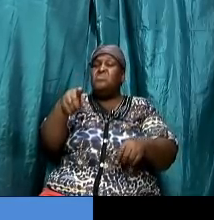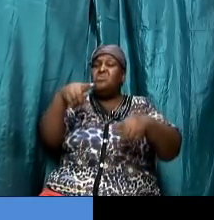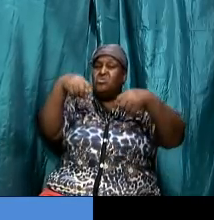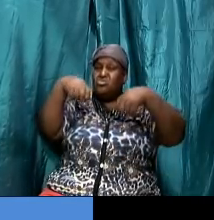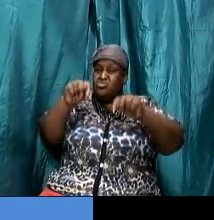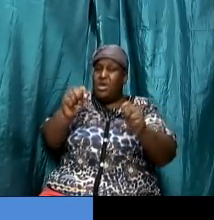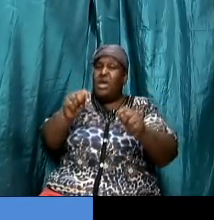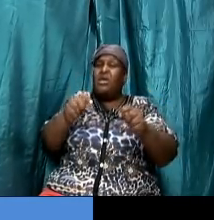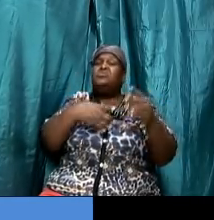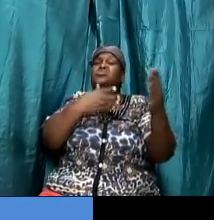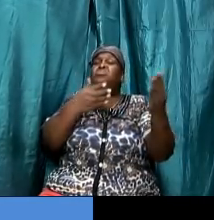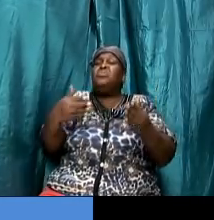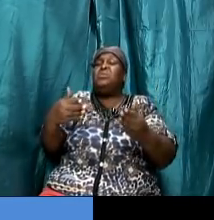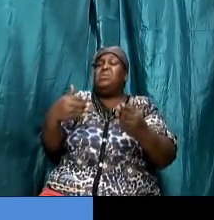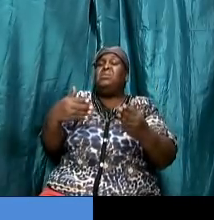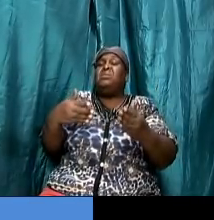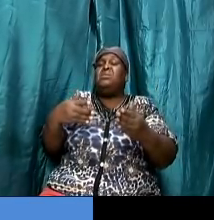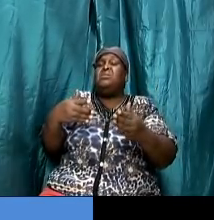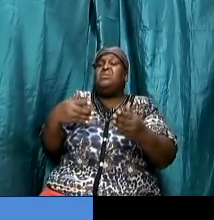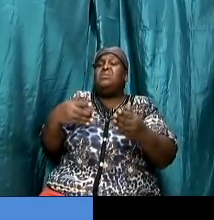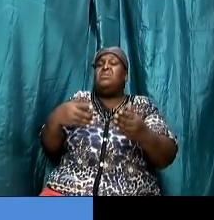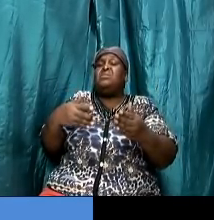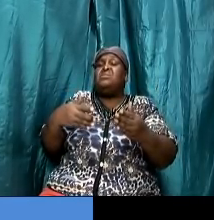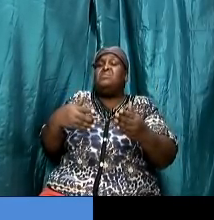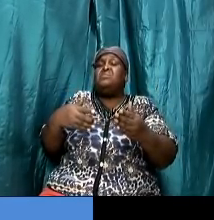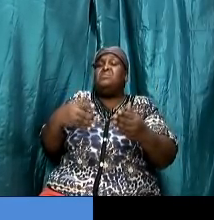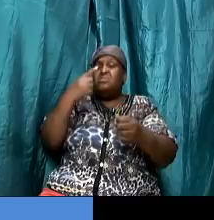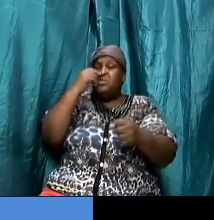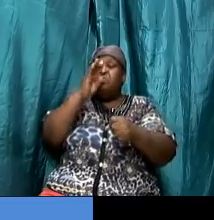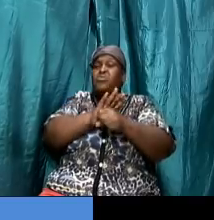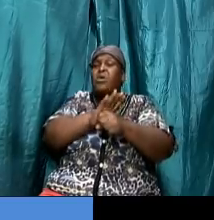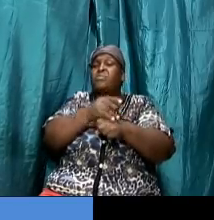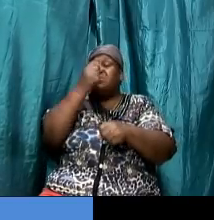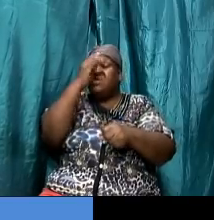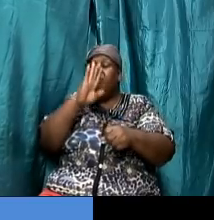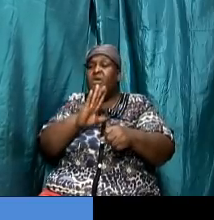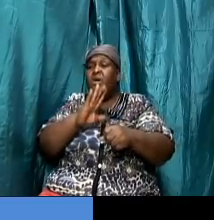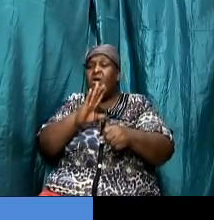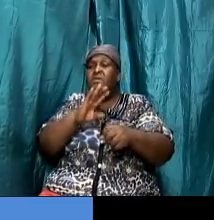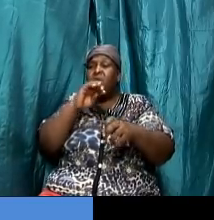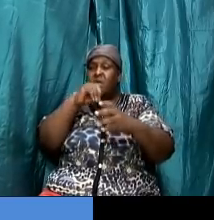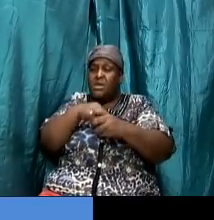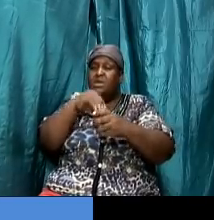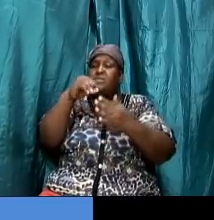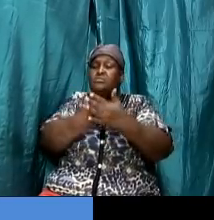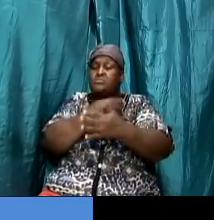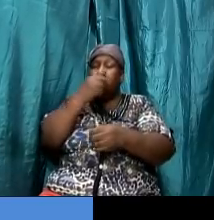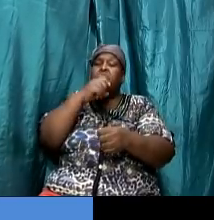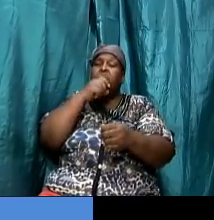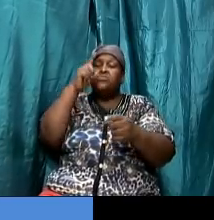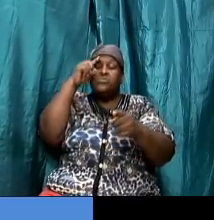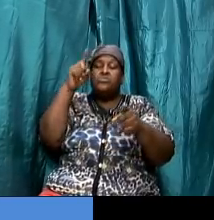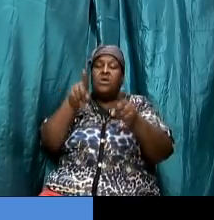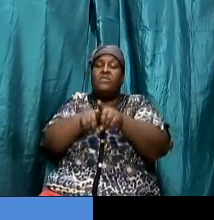but the new covenant only one person could be righteous hallelujah and that was